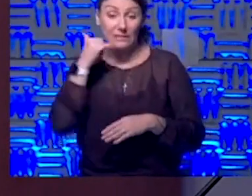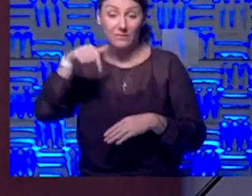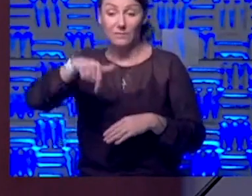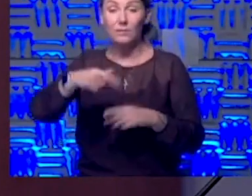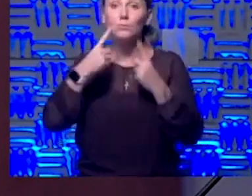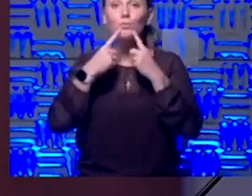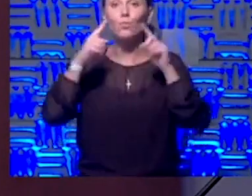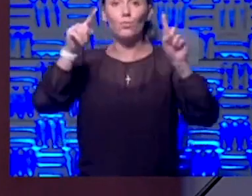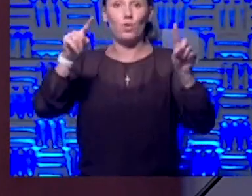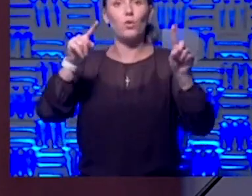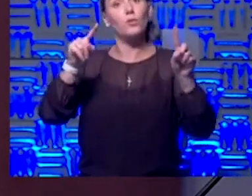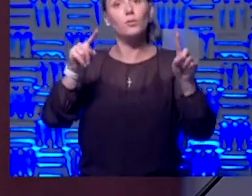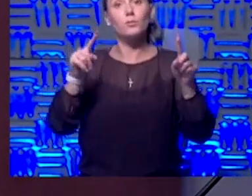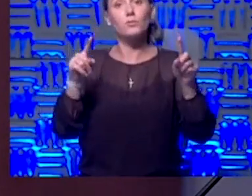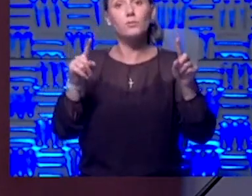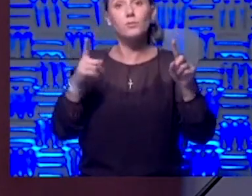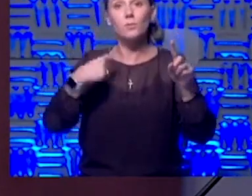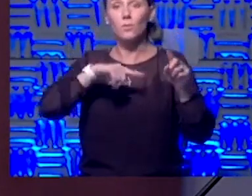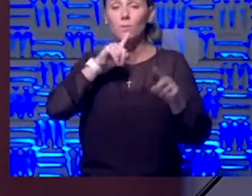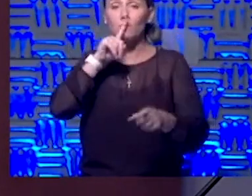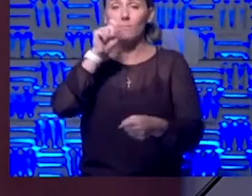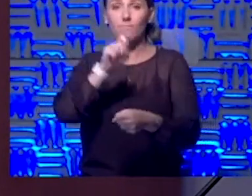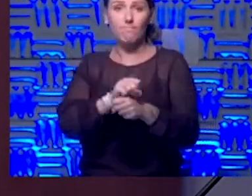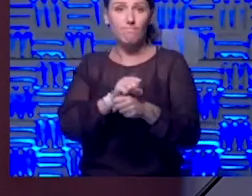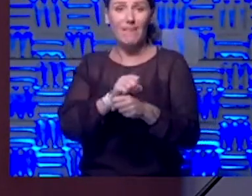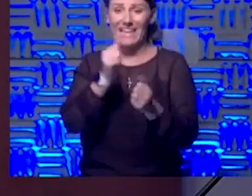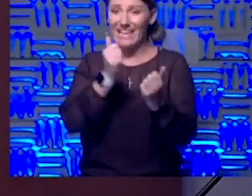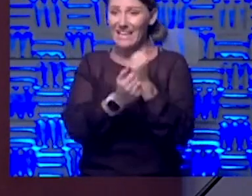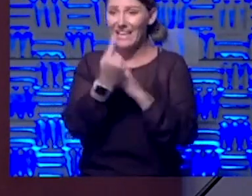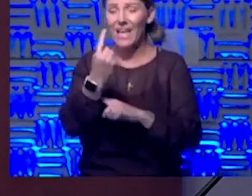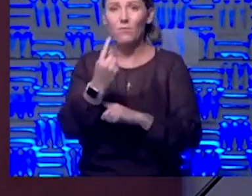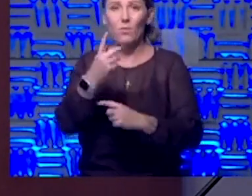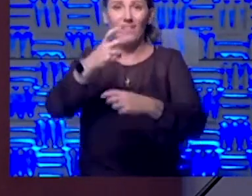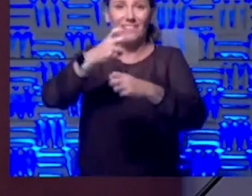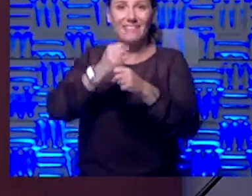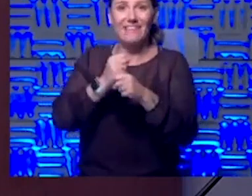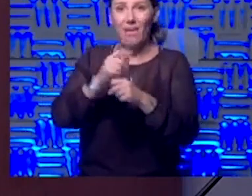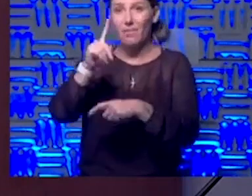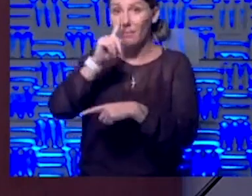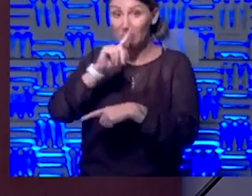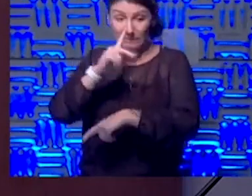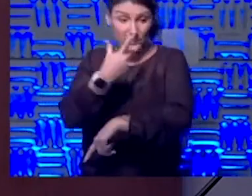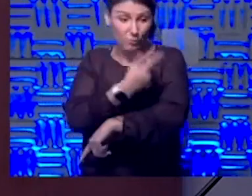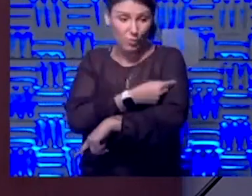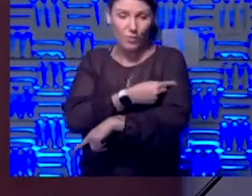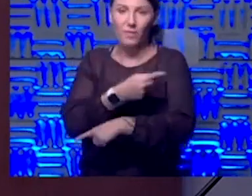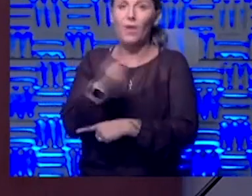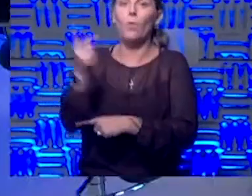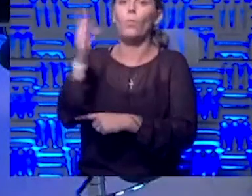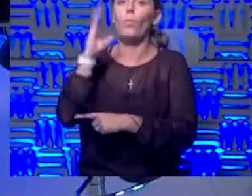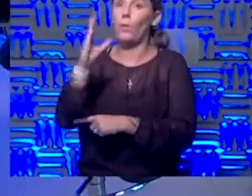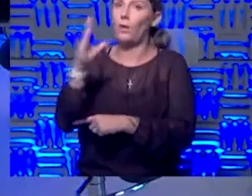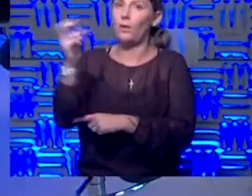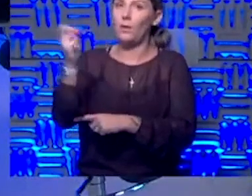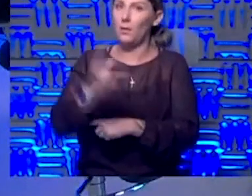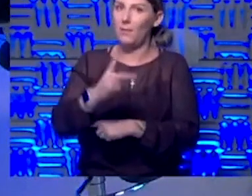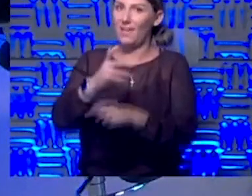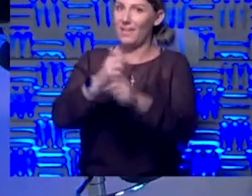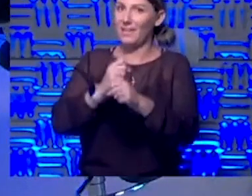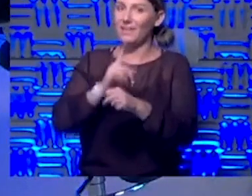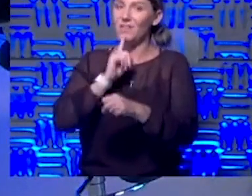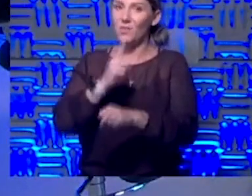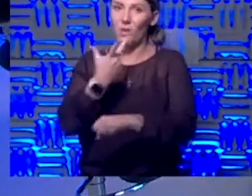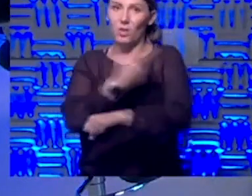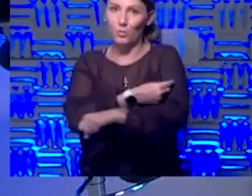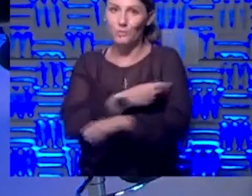works, we have committed to everybody that received placebo to come back and get the real thing. I